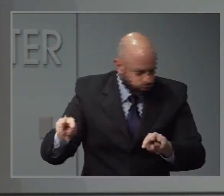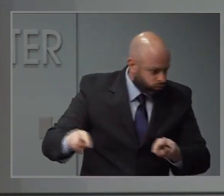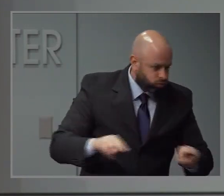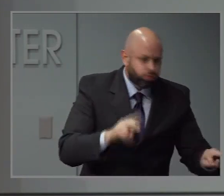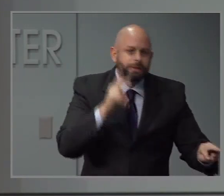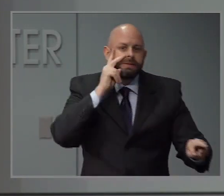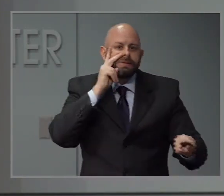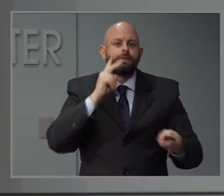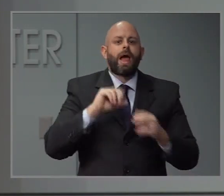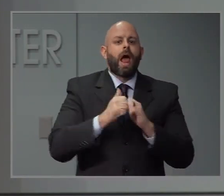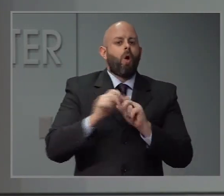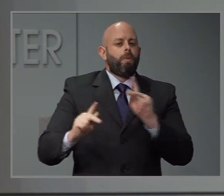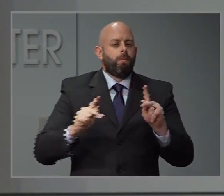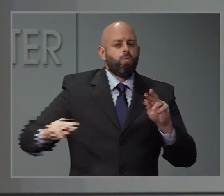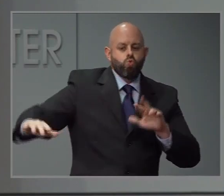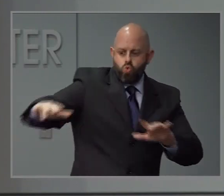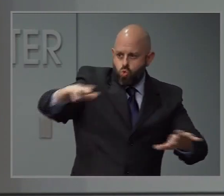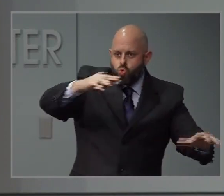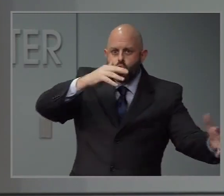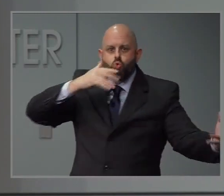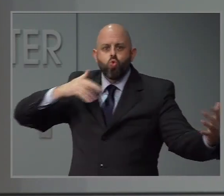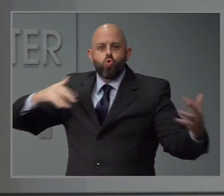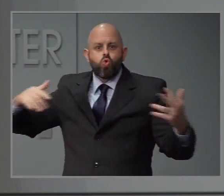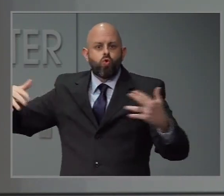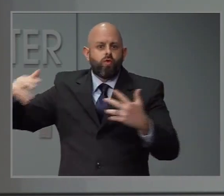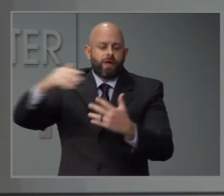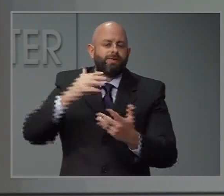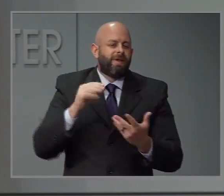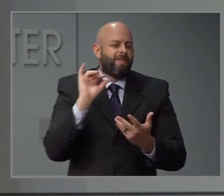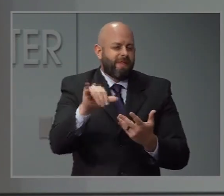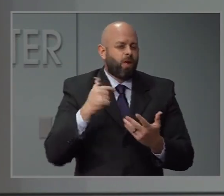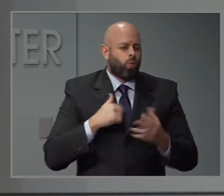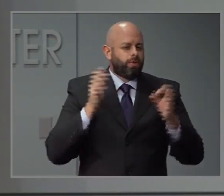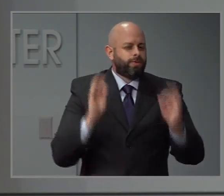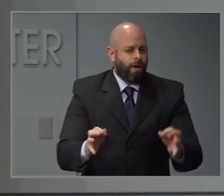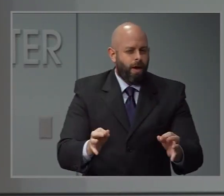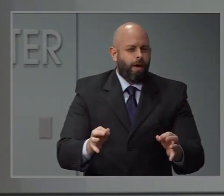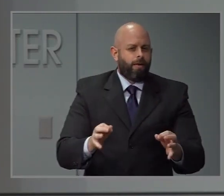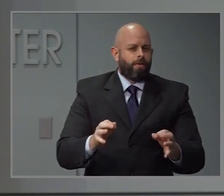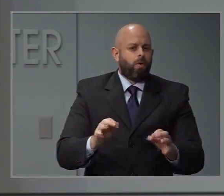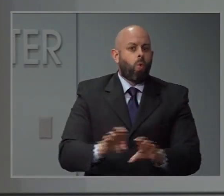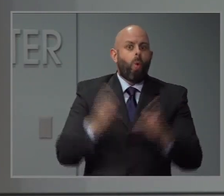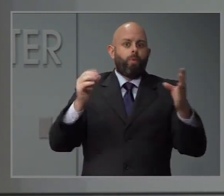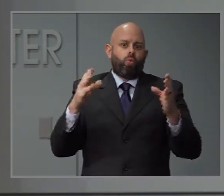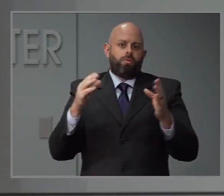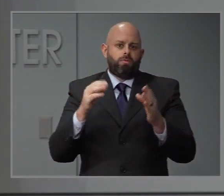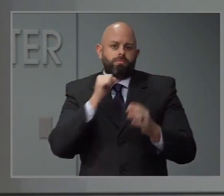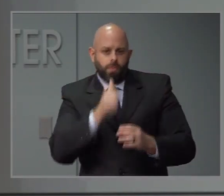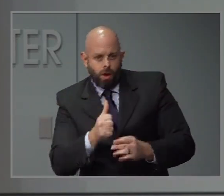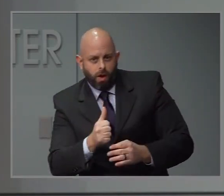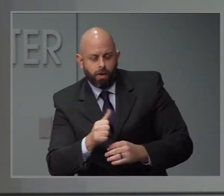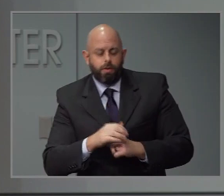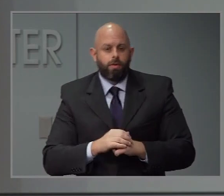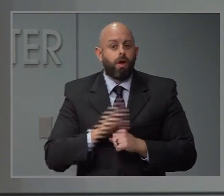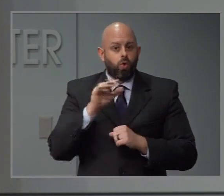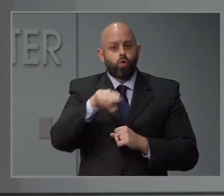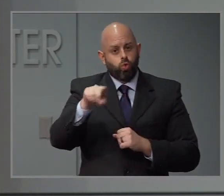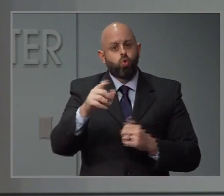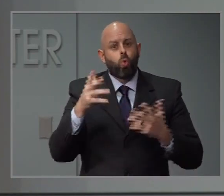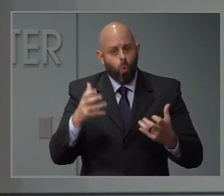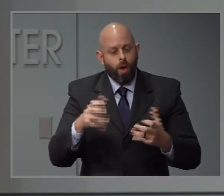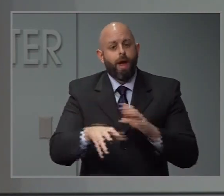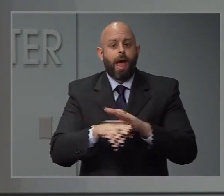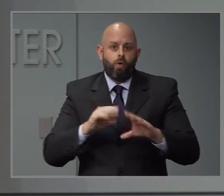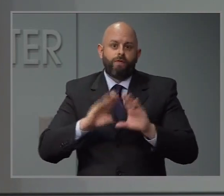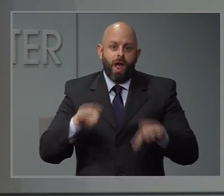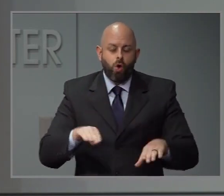I know folks want to get back to other parts of their lives. I do, too. And so we're going to work as hard as we can. But